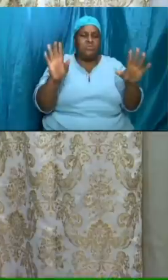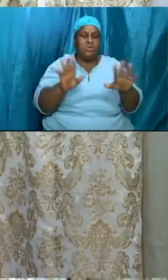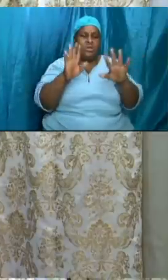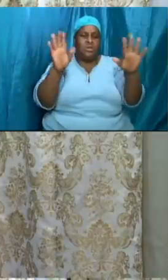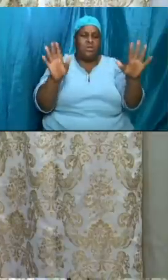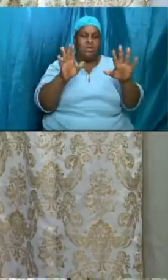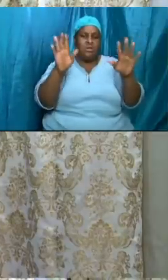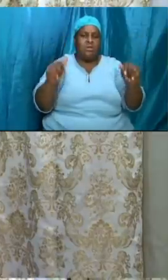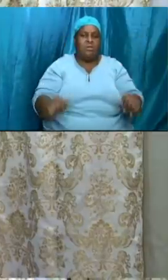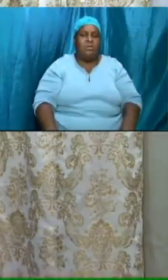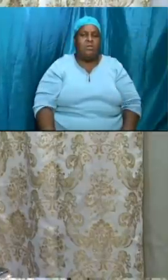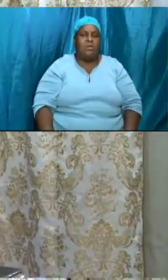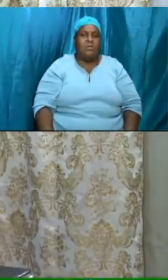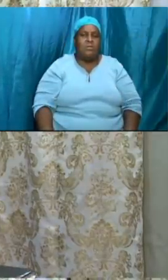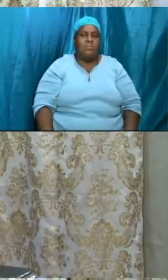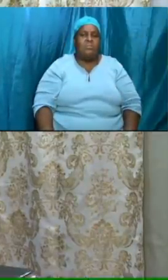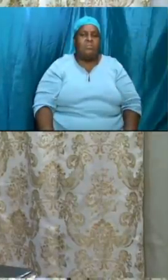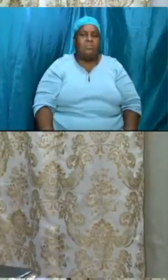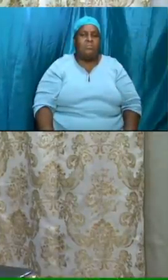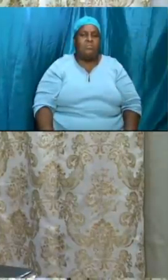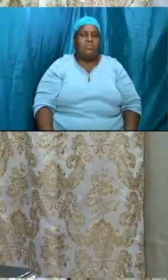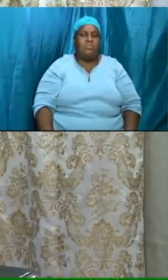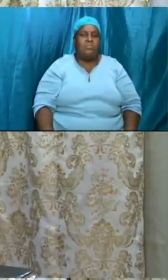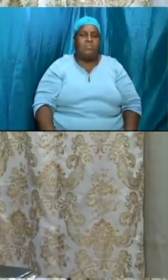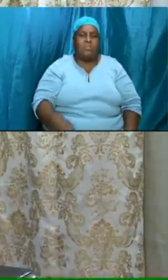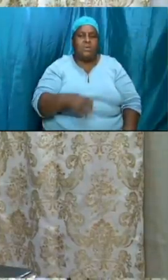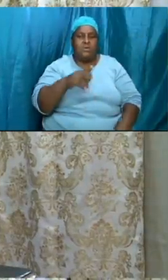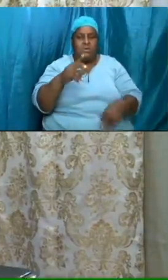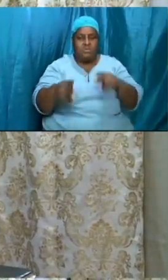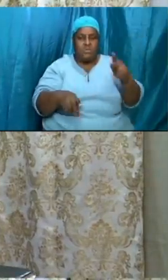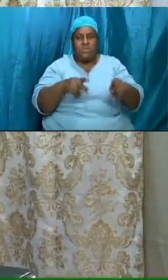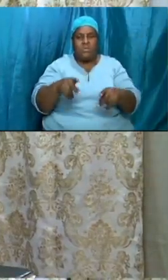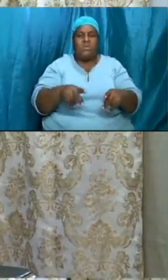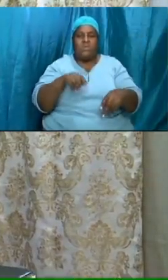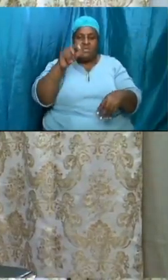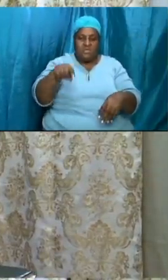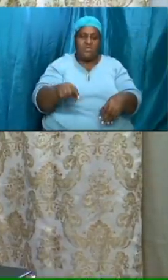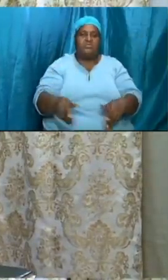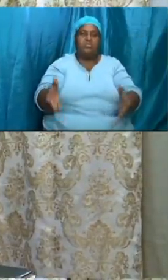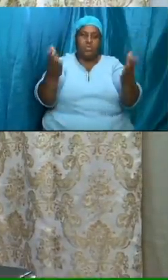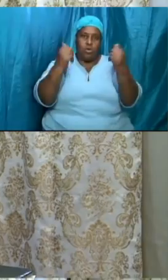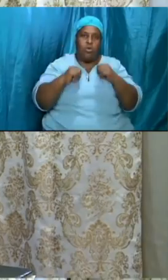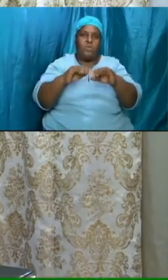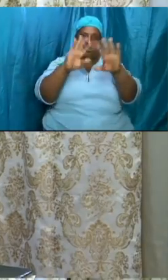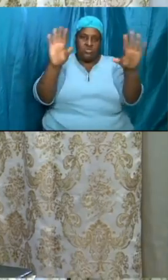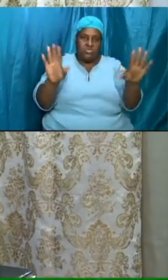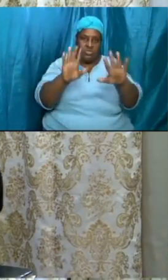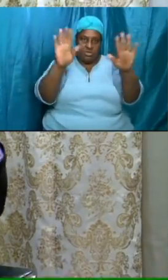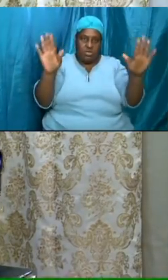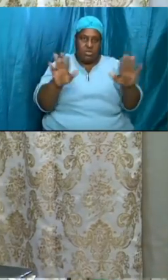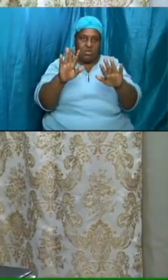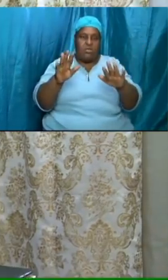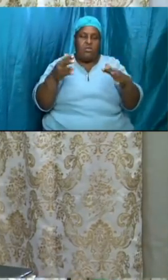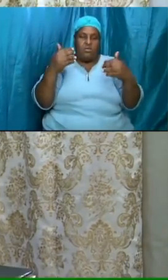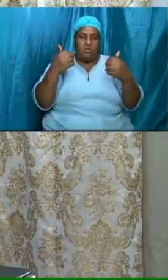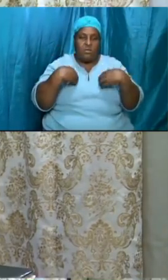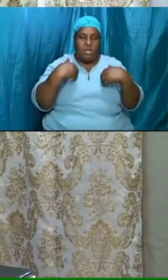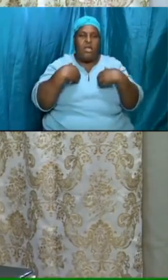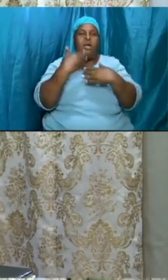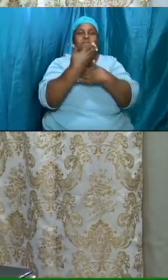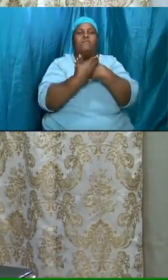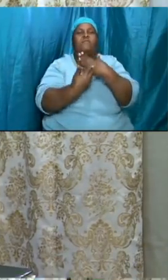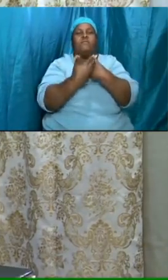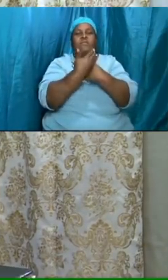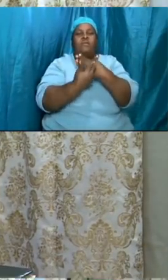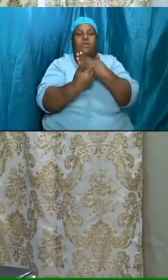we are going to be having communion service this coming sunday and i invite all of us to be